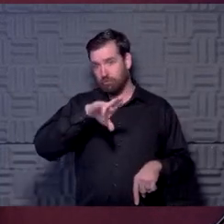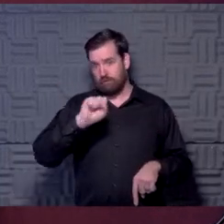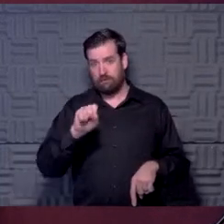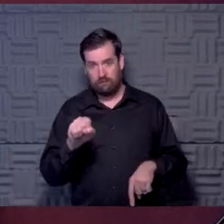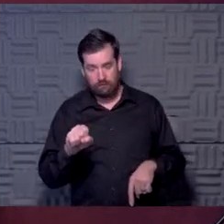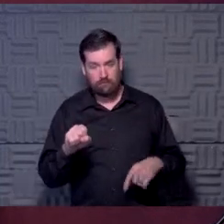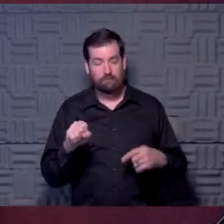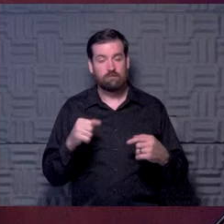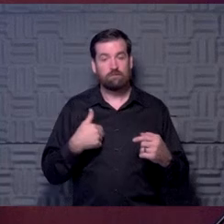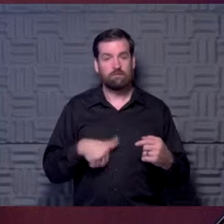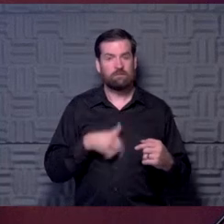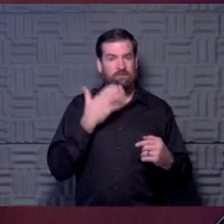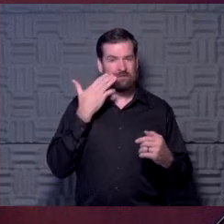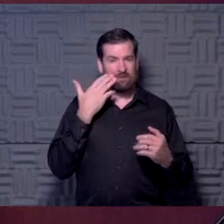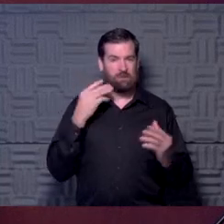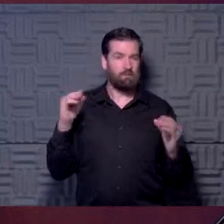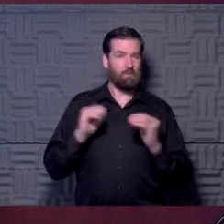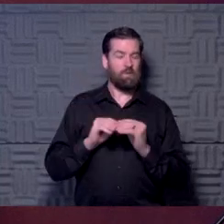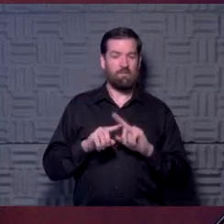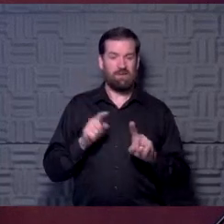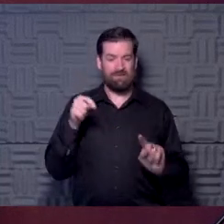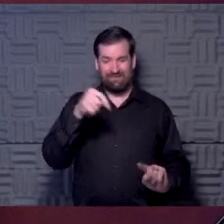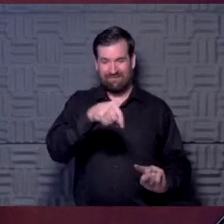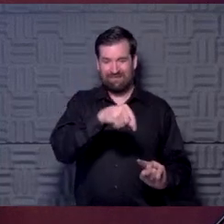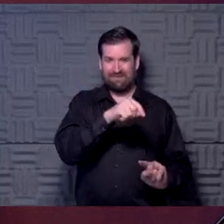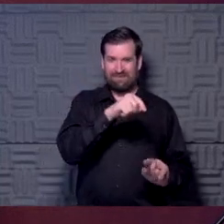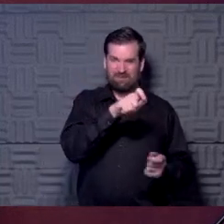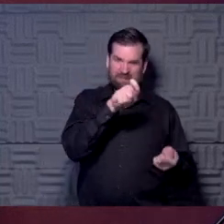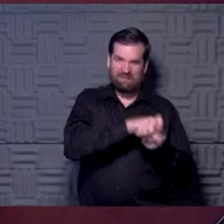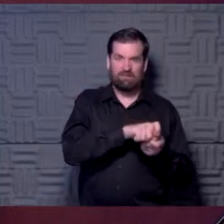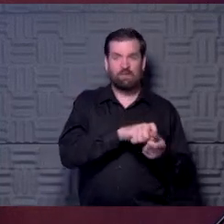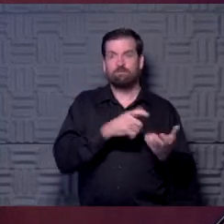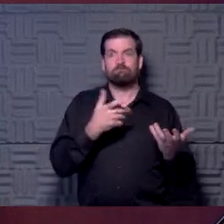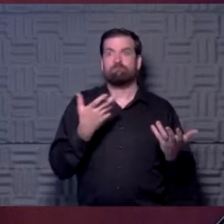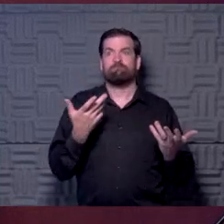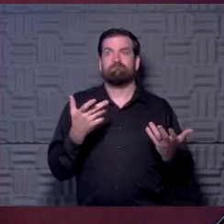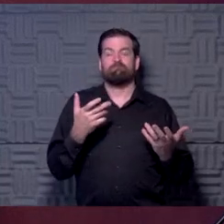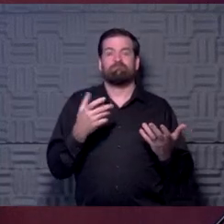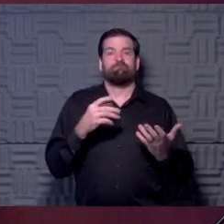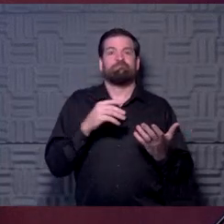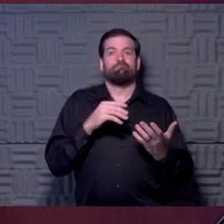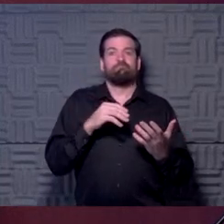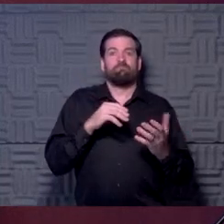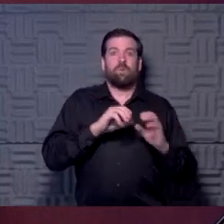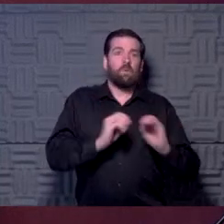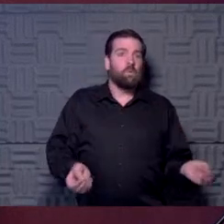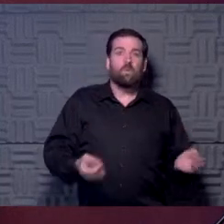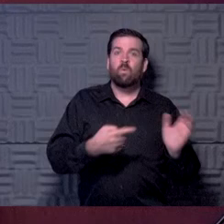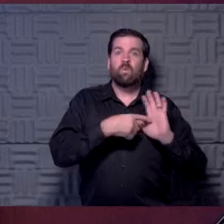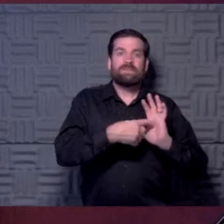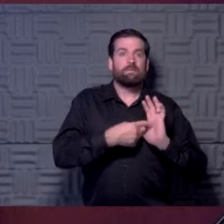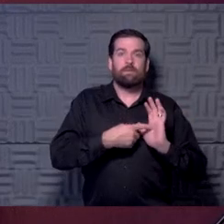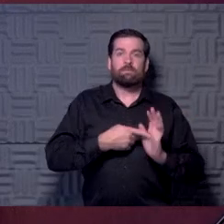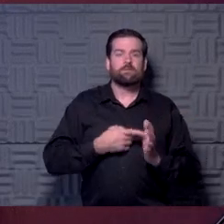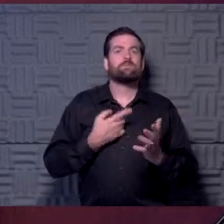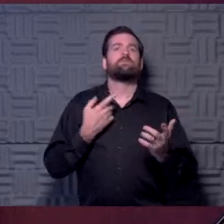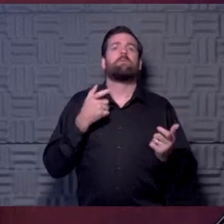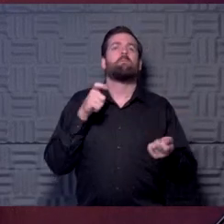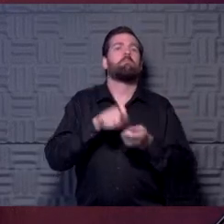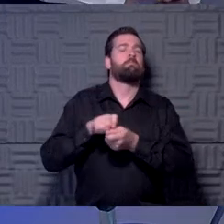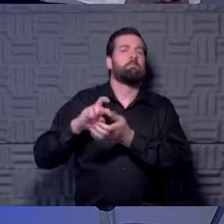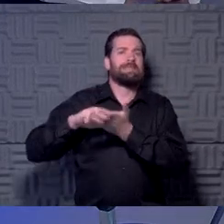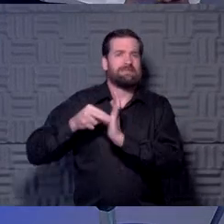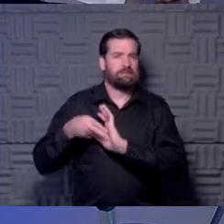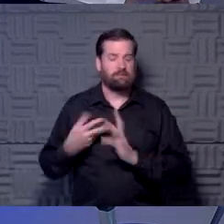know more about, but we don't know with this increased documentation of the asymptomatic population, what exactly that